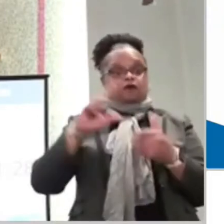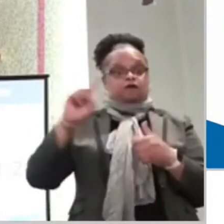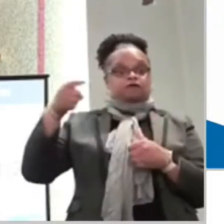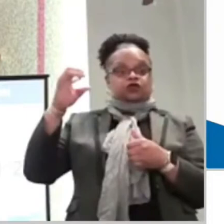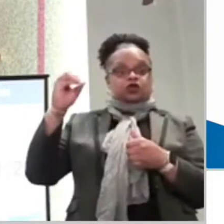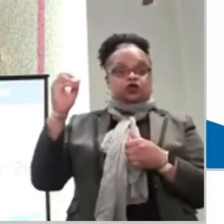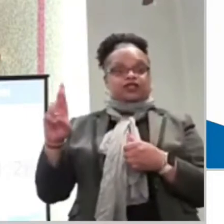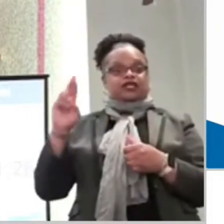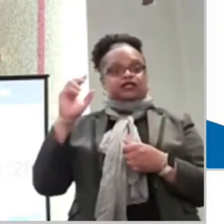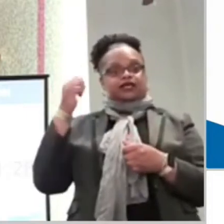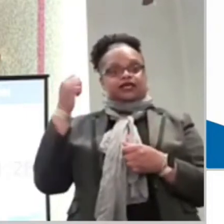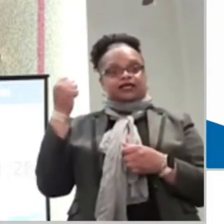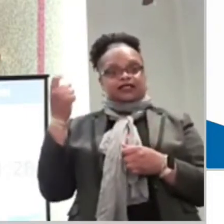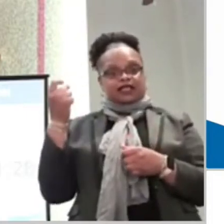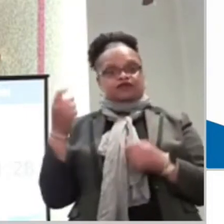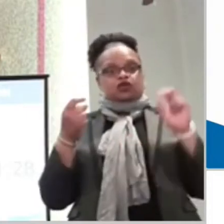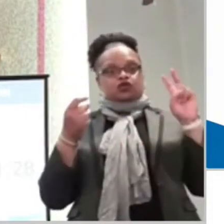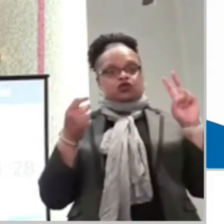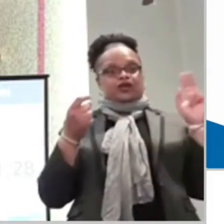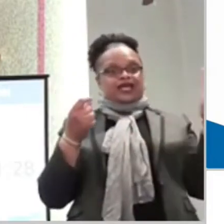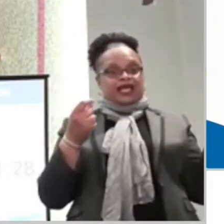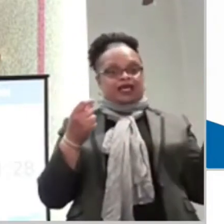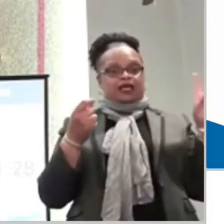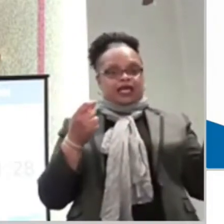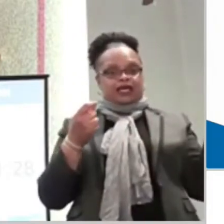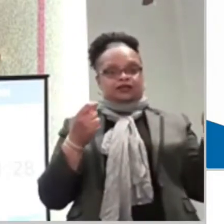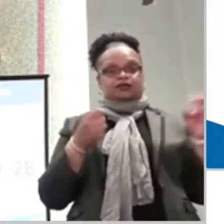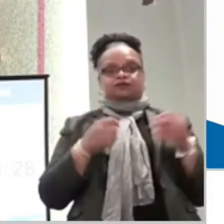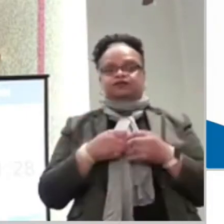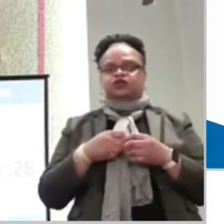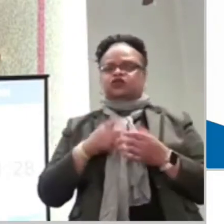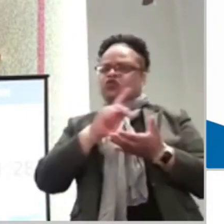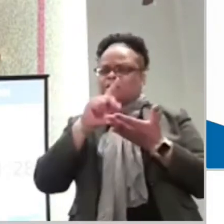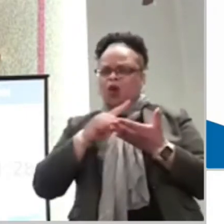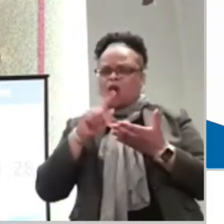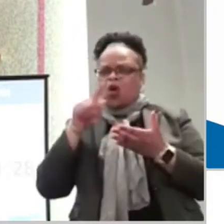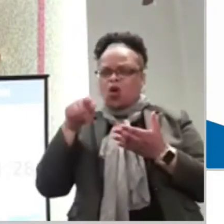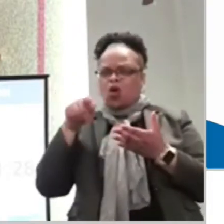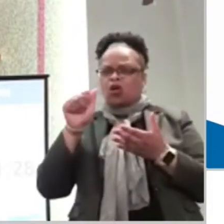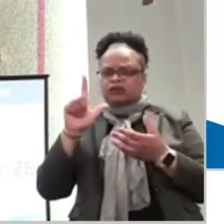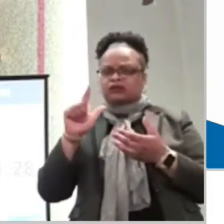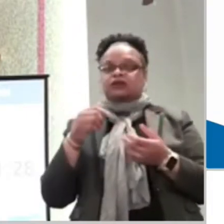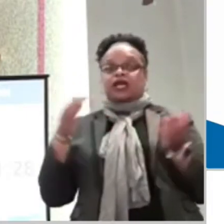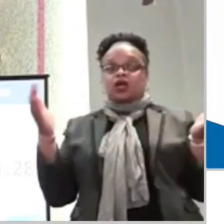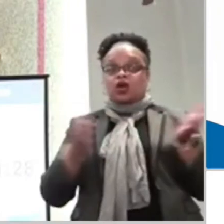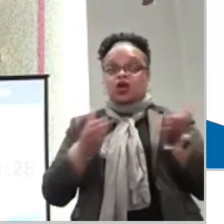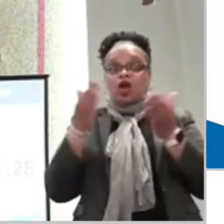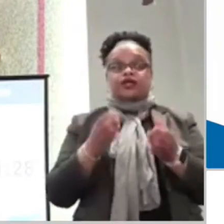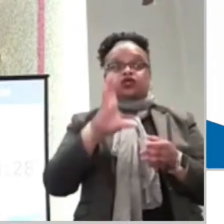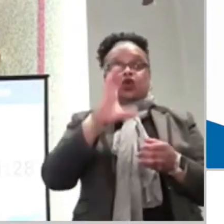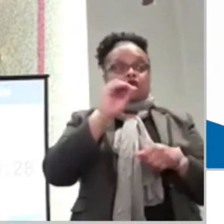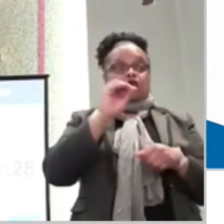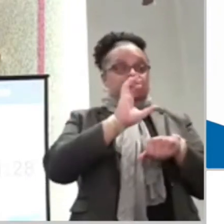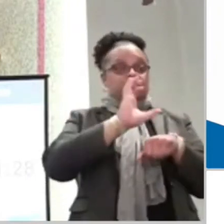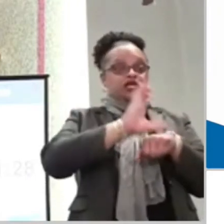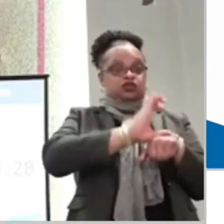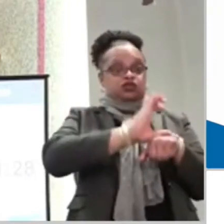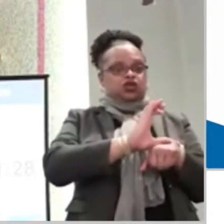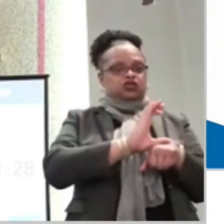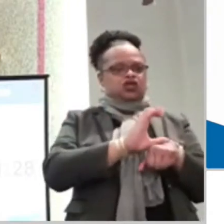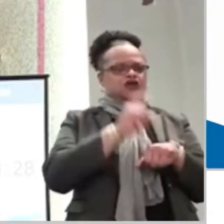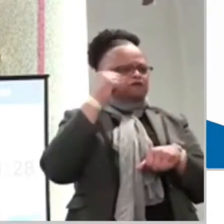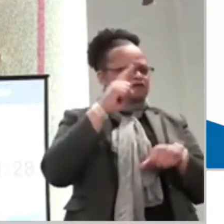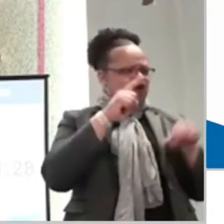Corinthians 11, 28. When Paul urges the Corinthians to let him examine himself